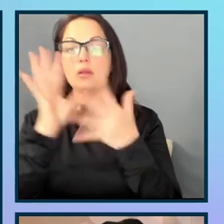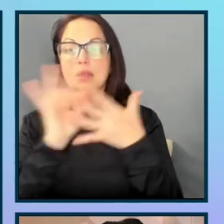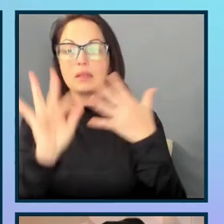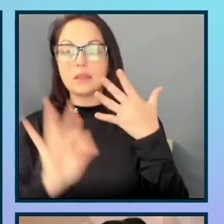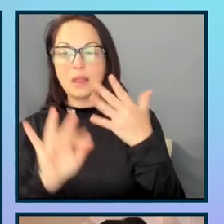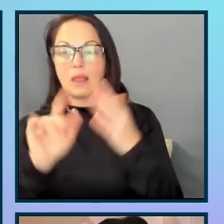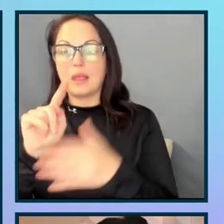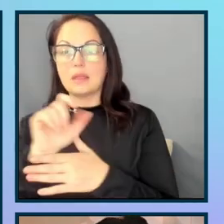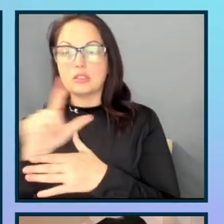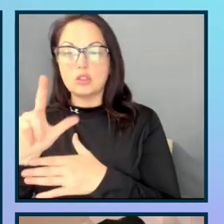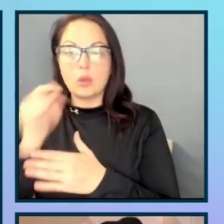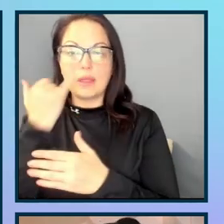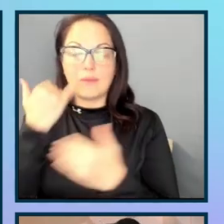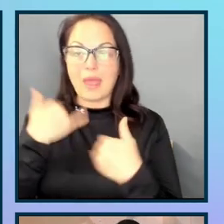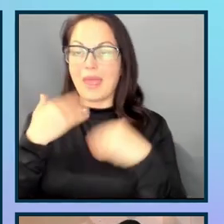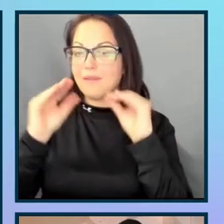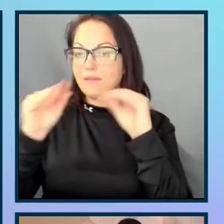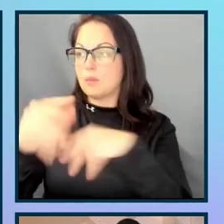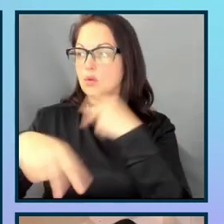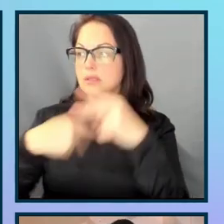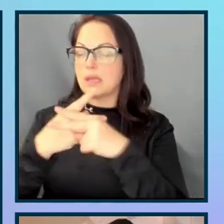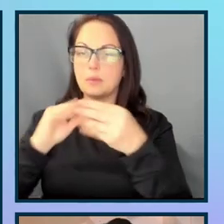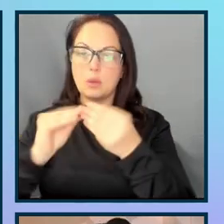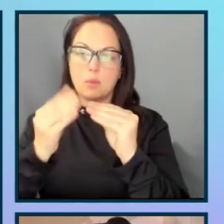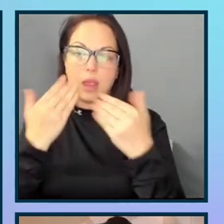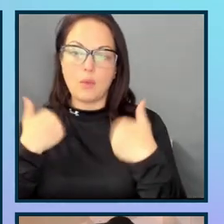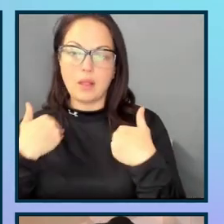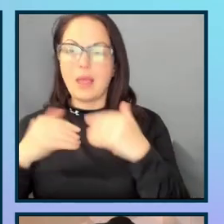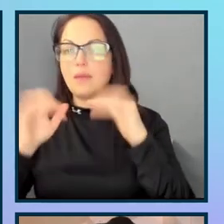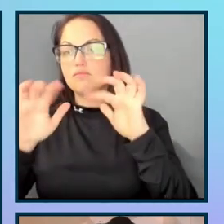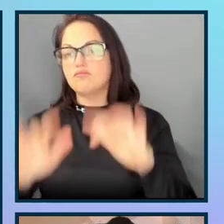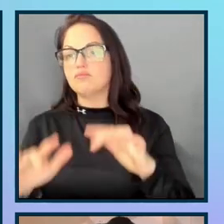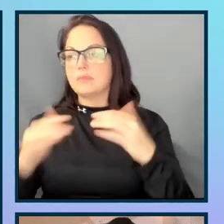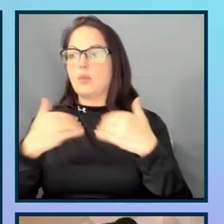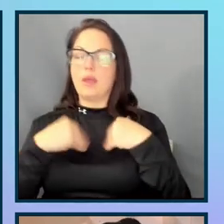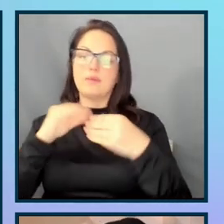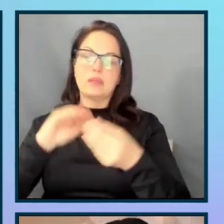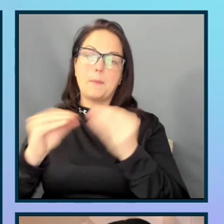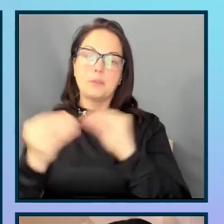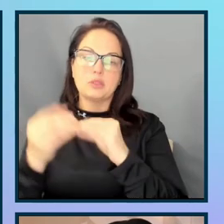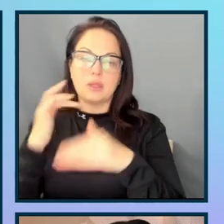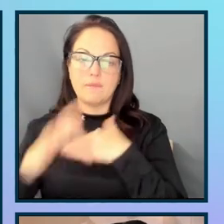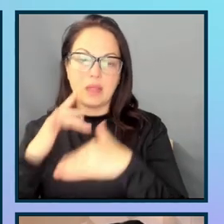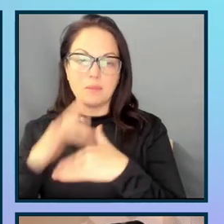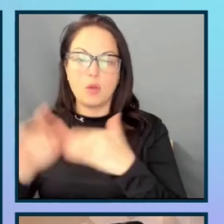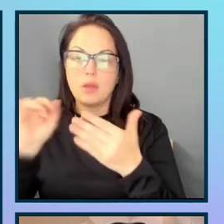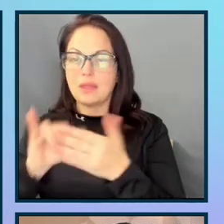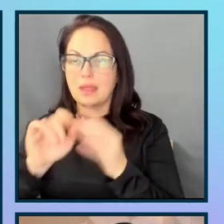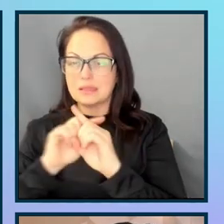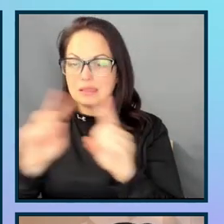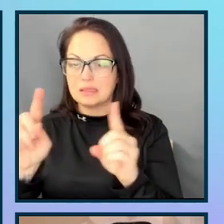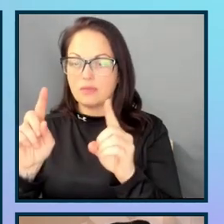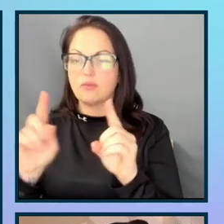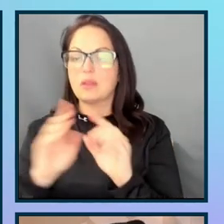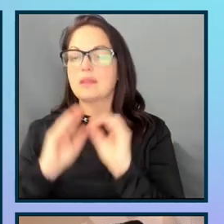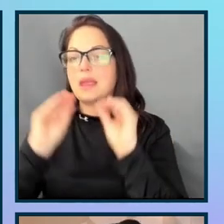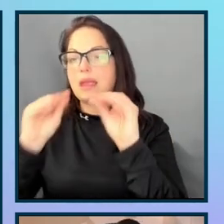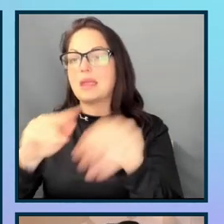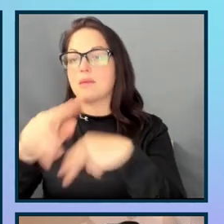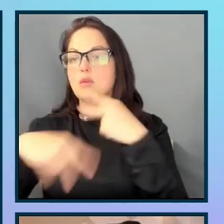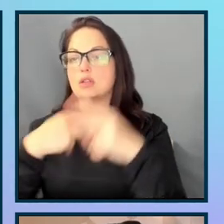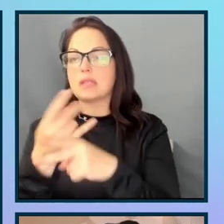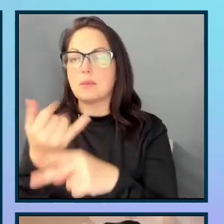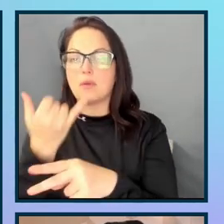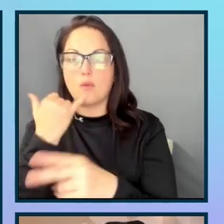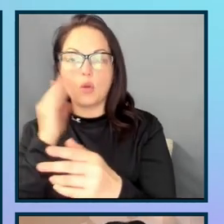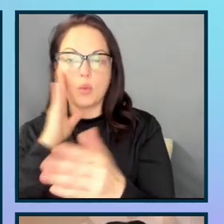If I have input type of number, I'm going to get a keyboard that has the numbers available. And that's different from input type of telephone, where it's going to get